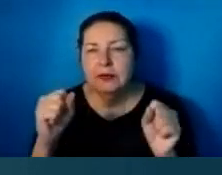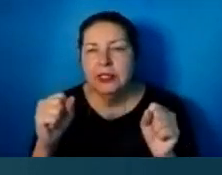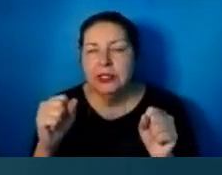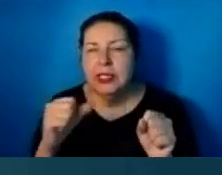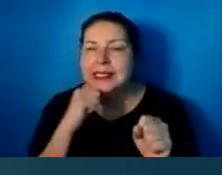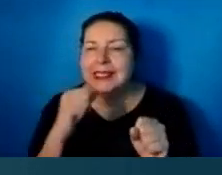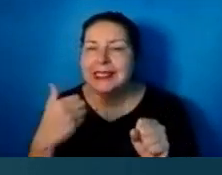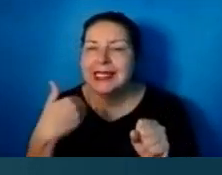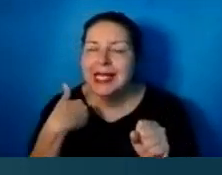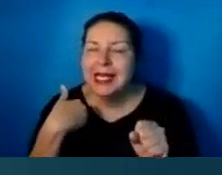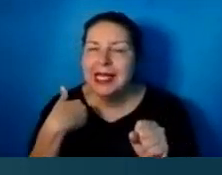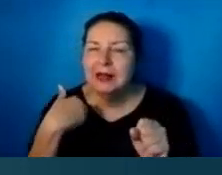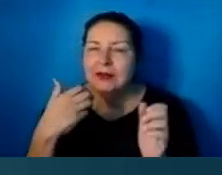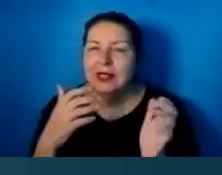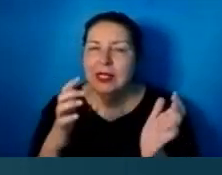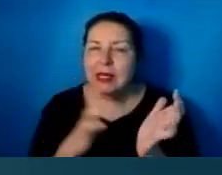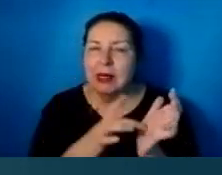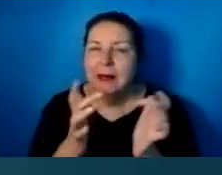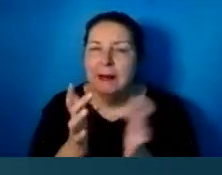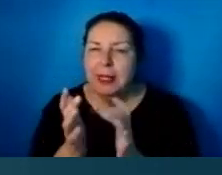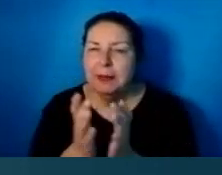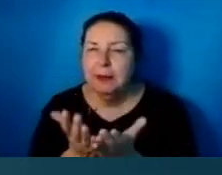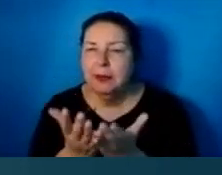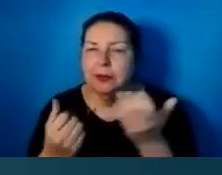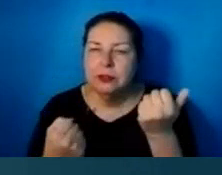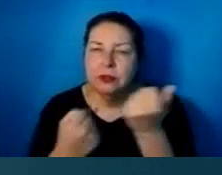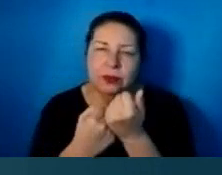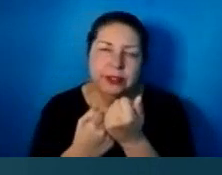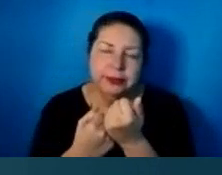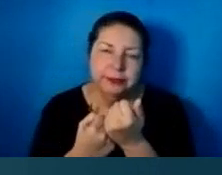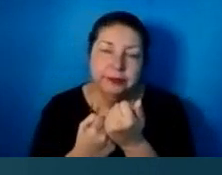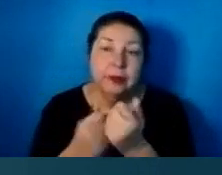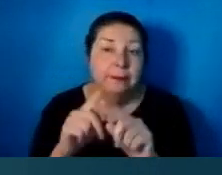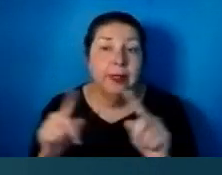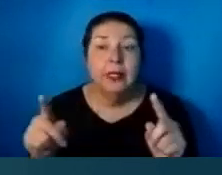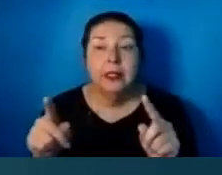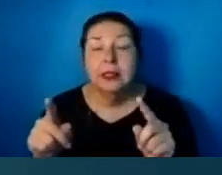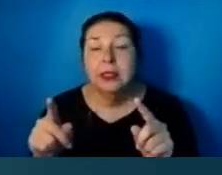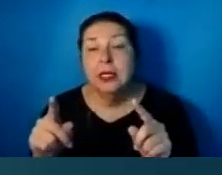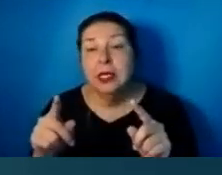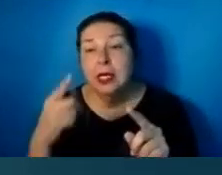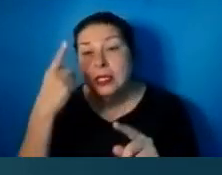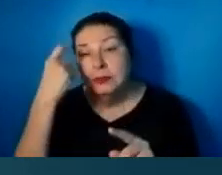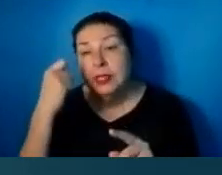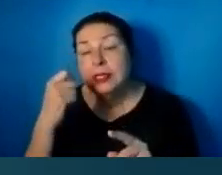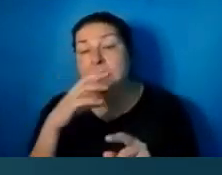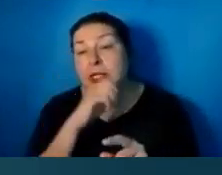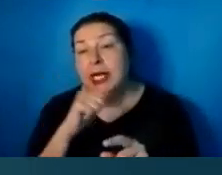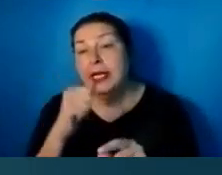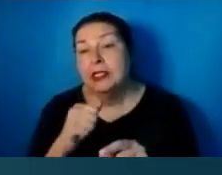backing to it. But it is a result of the age of enlightenment.